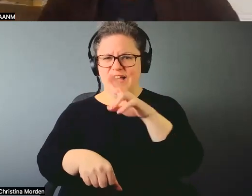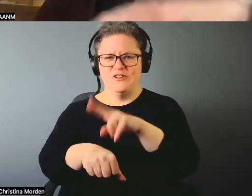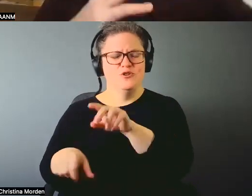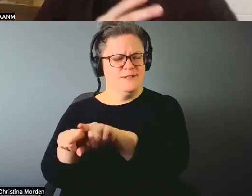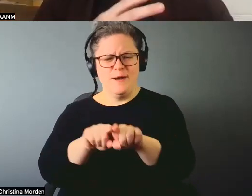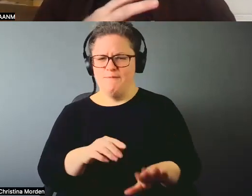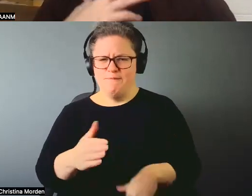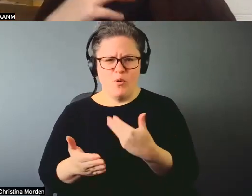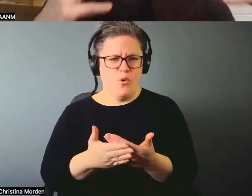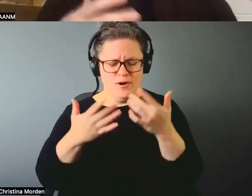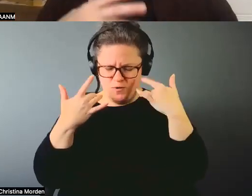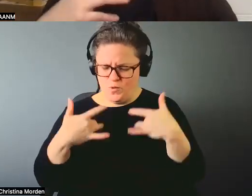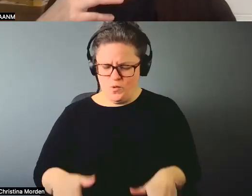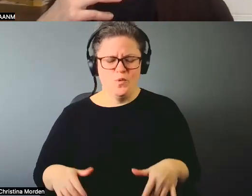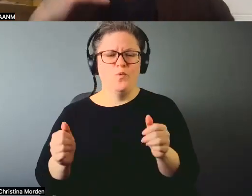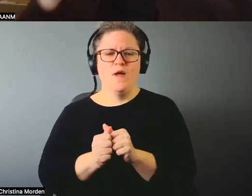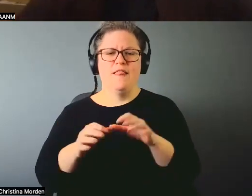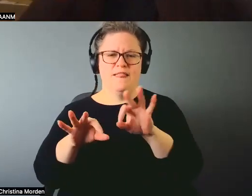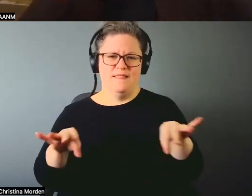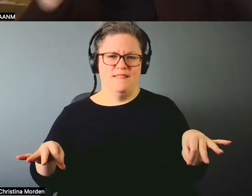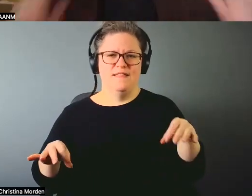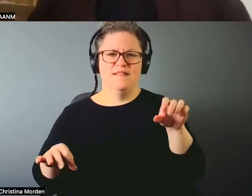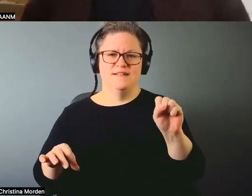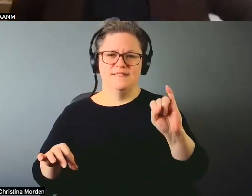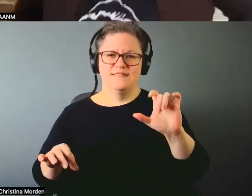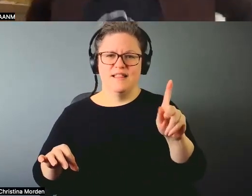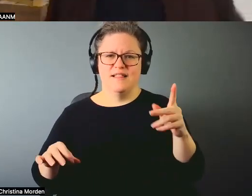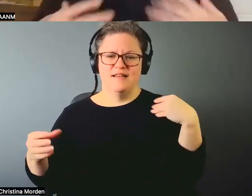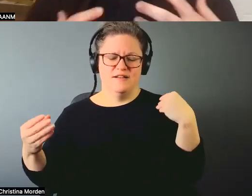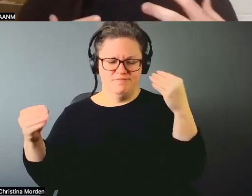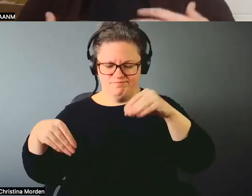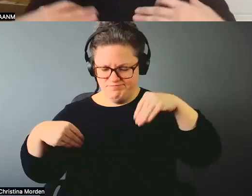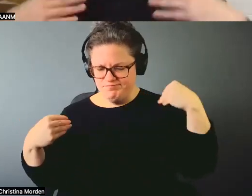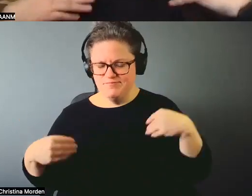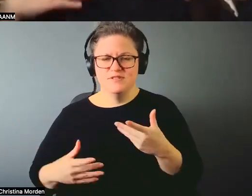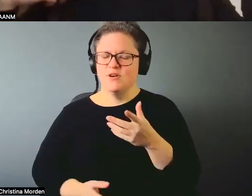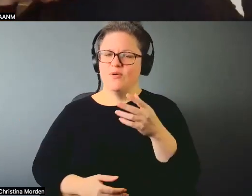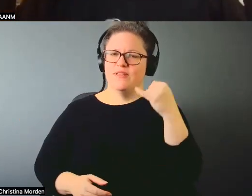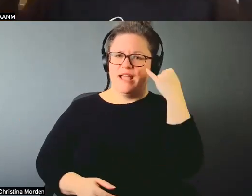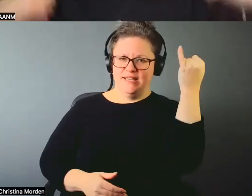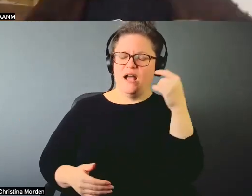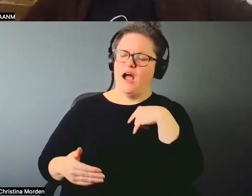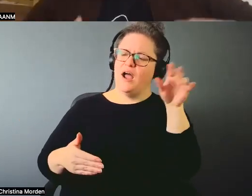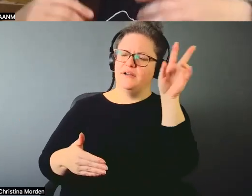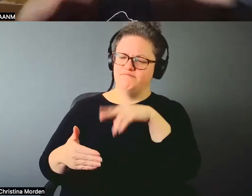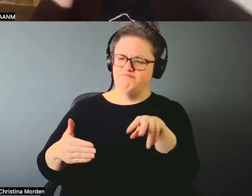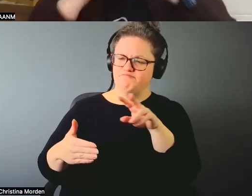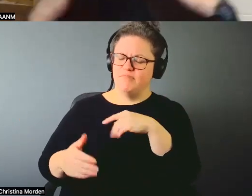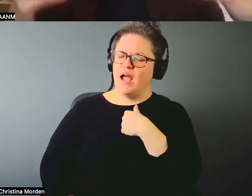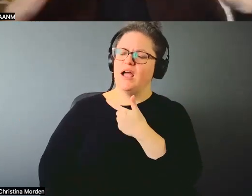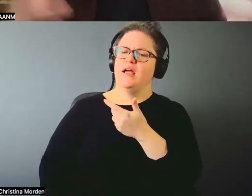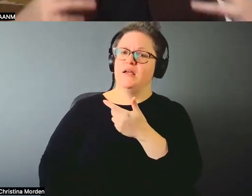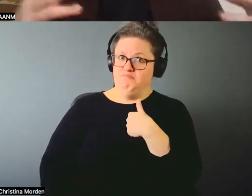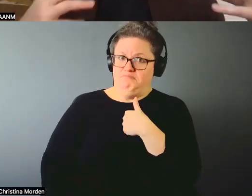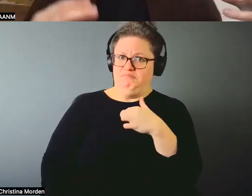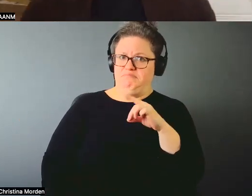nude, with the silk. So there's just this, this idea that, that I, that I really related to as a person with a disability that, that